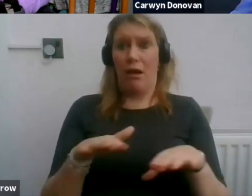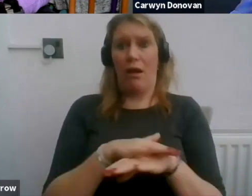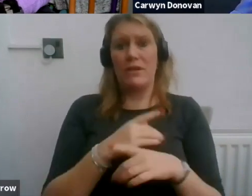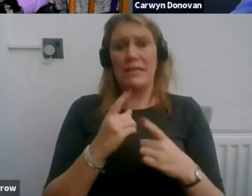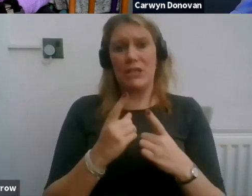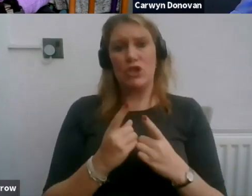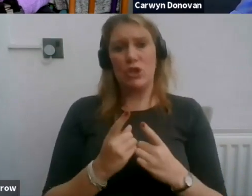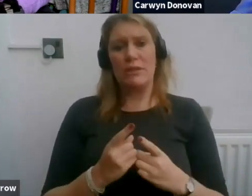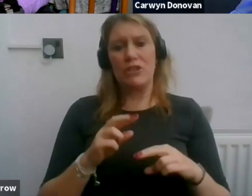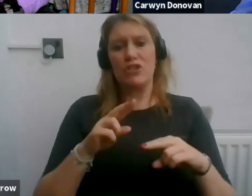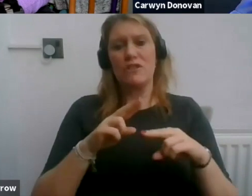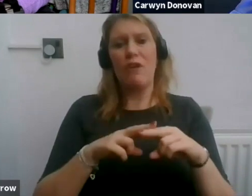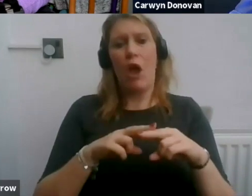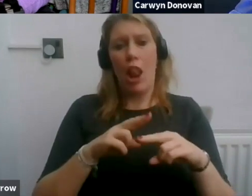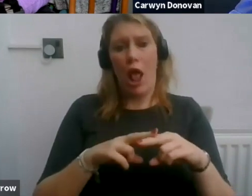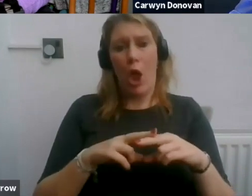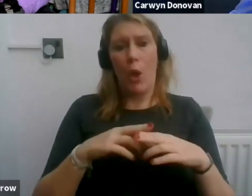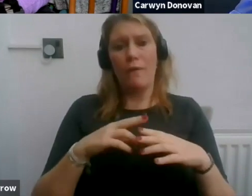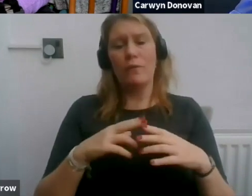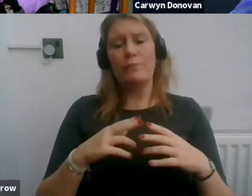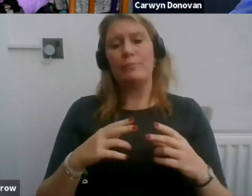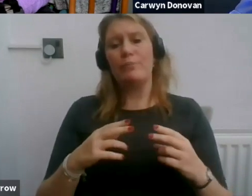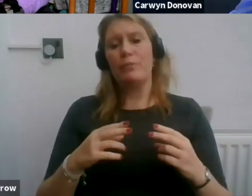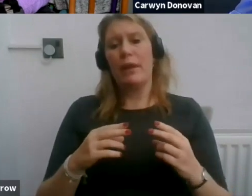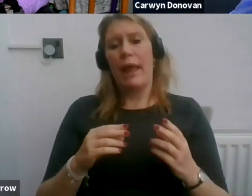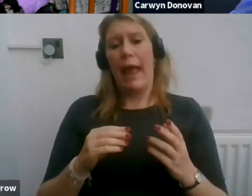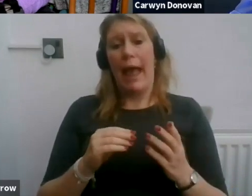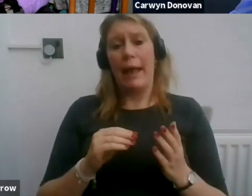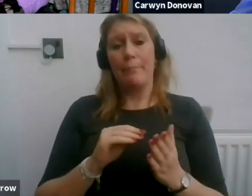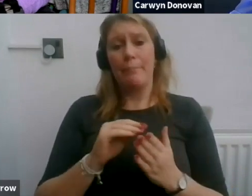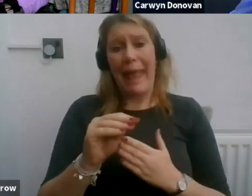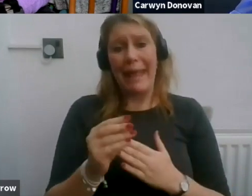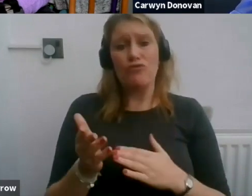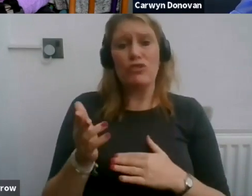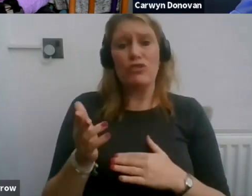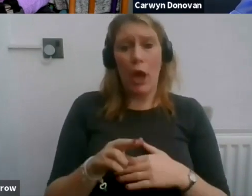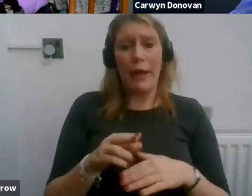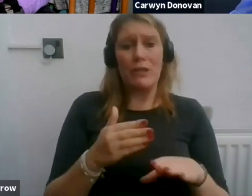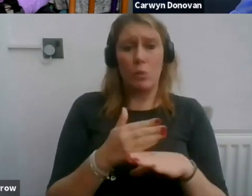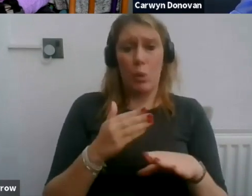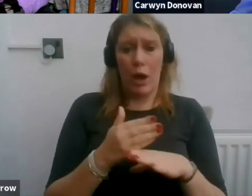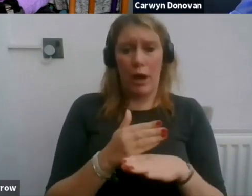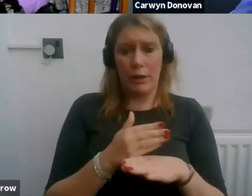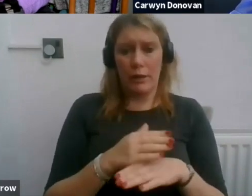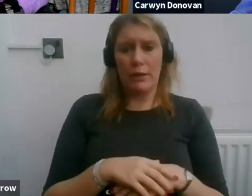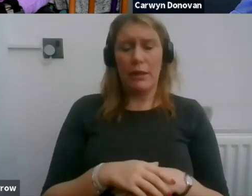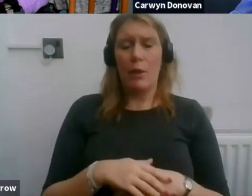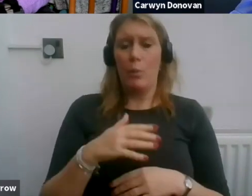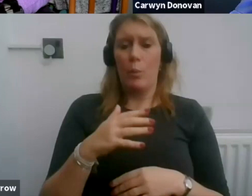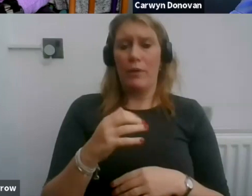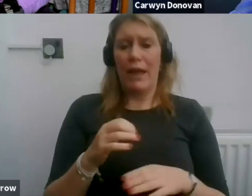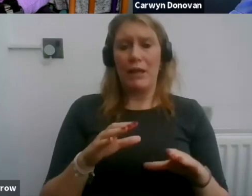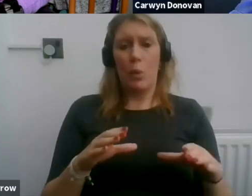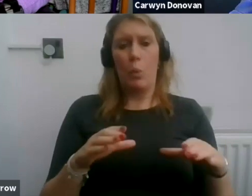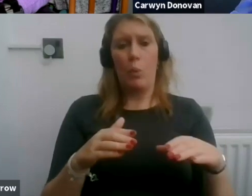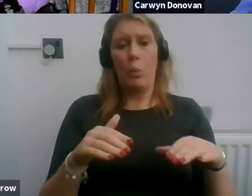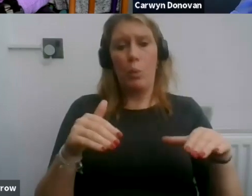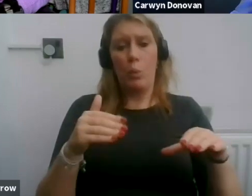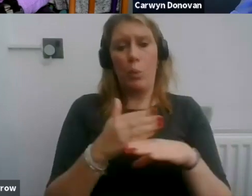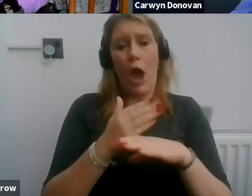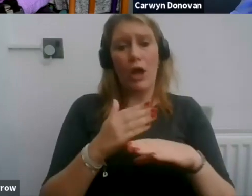pay, and returning to work. In the past, we've held workshops on reasonable adjustments, and